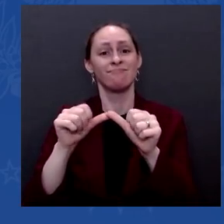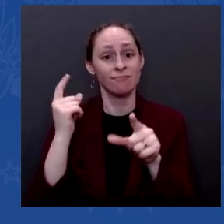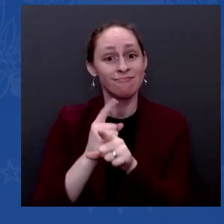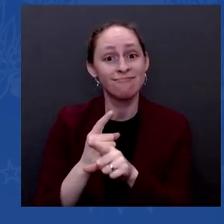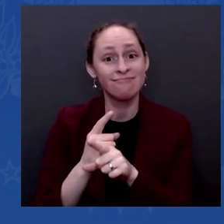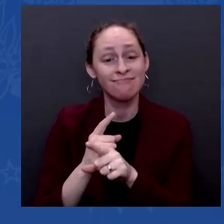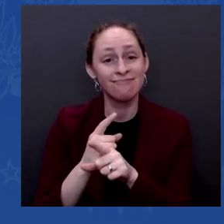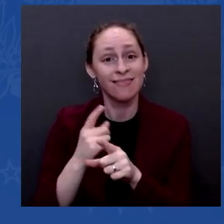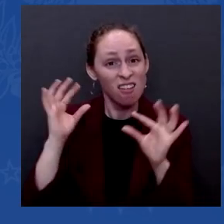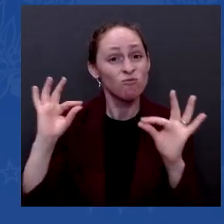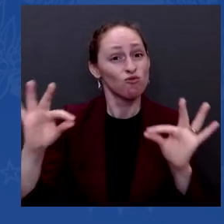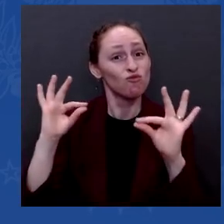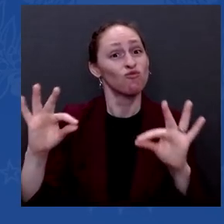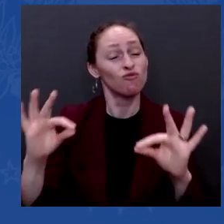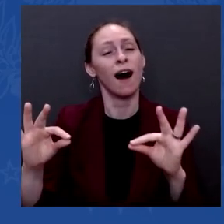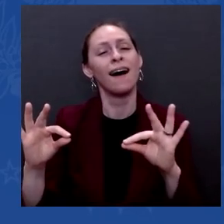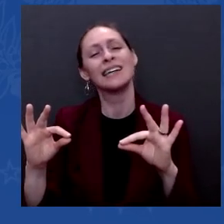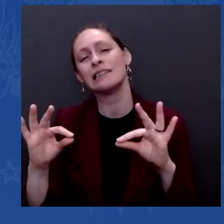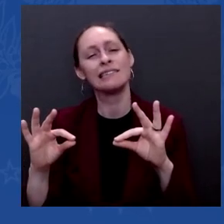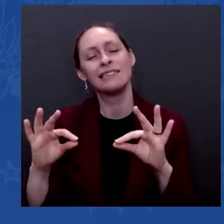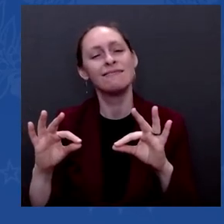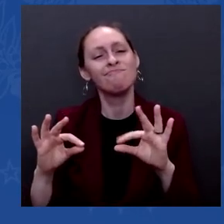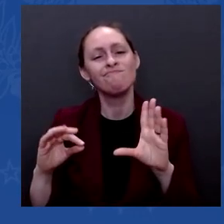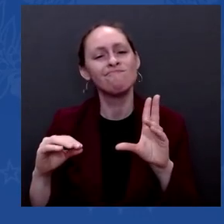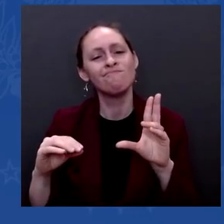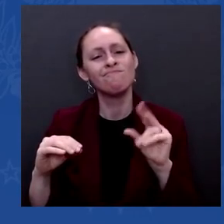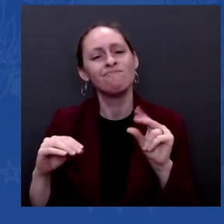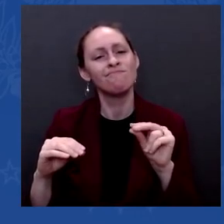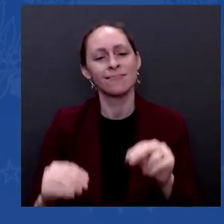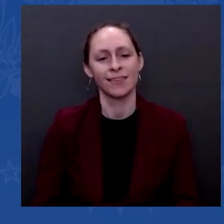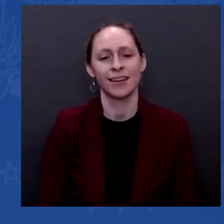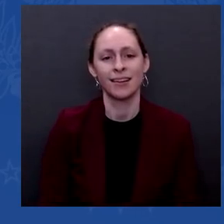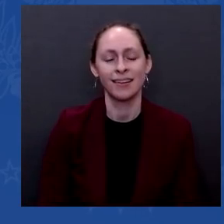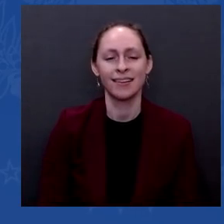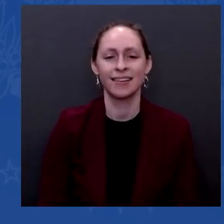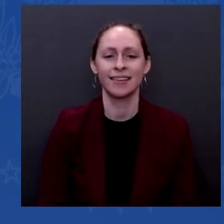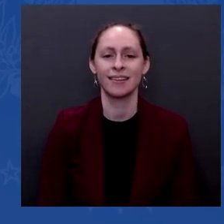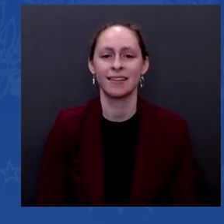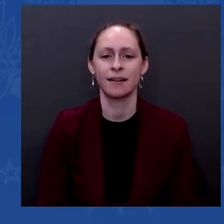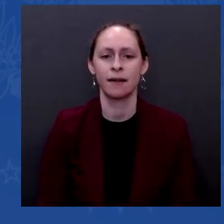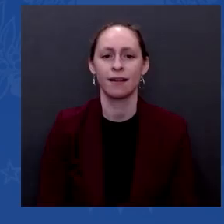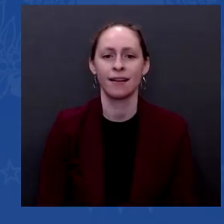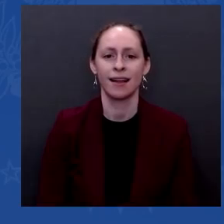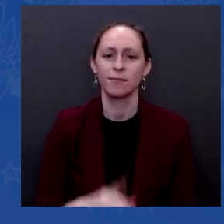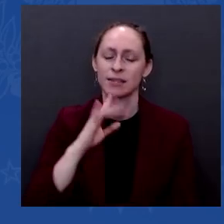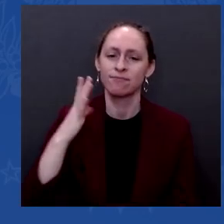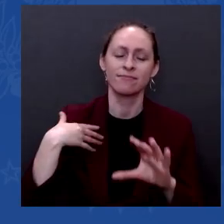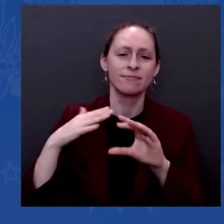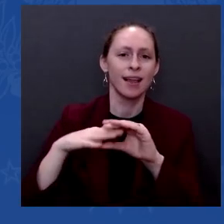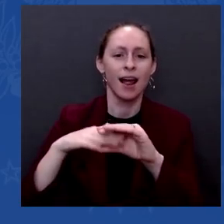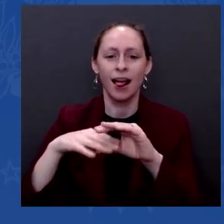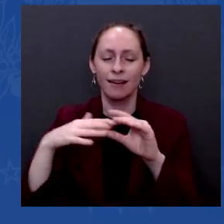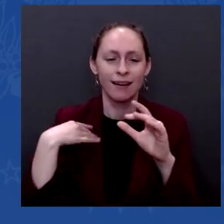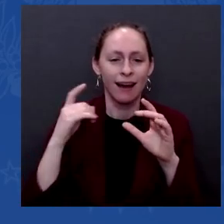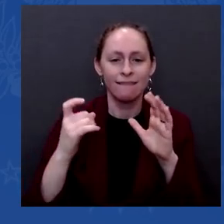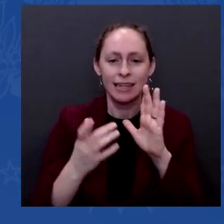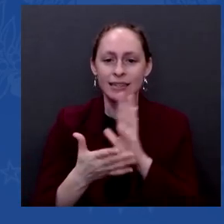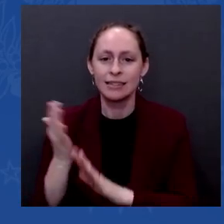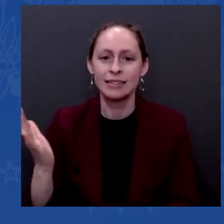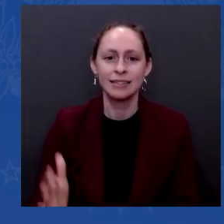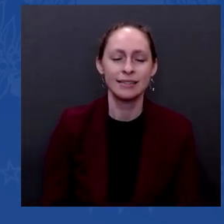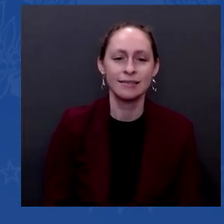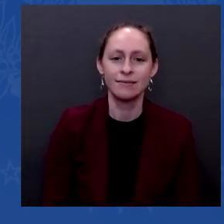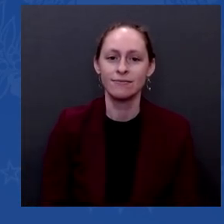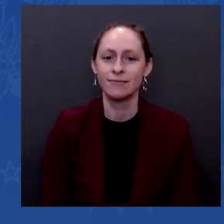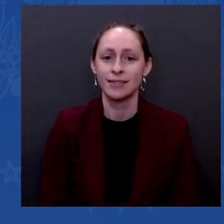the idea whether we anyway, I'm talking too much. Thank you, Mr. President. I have two really simple questions. I